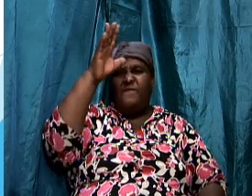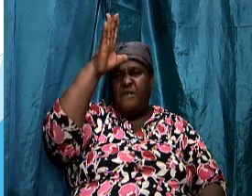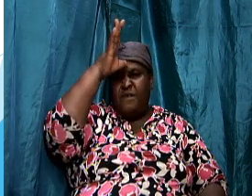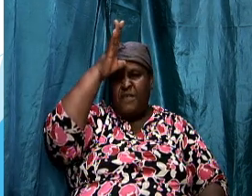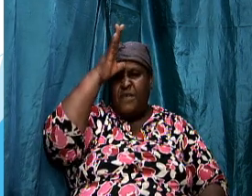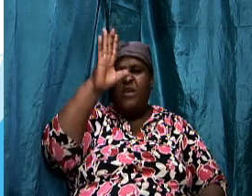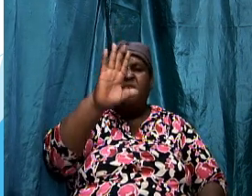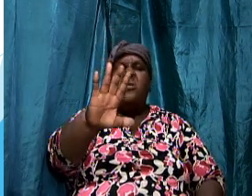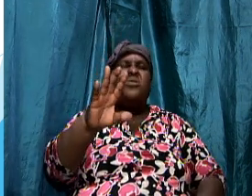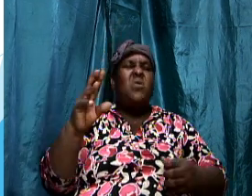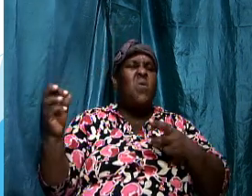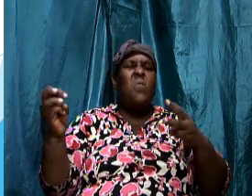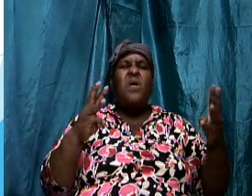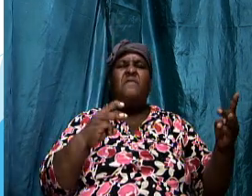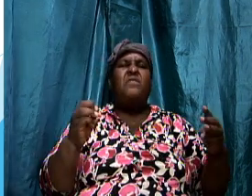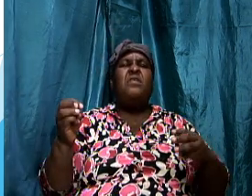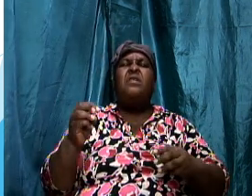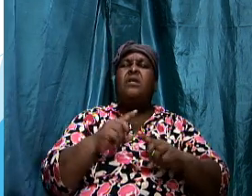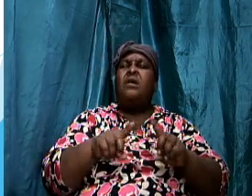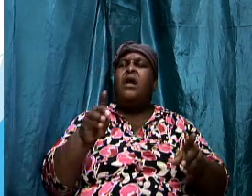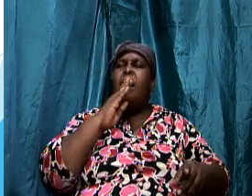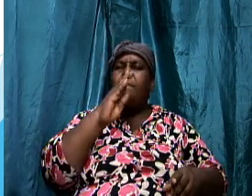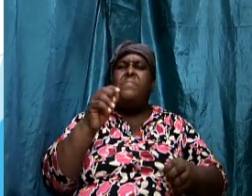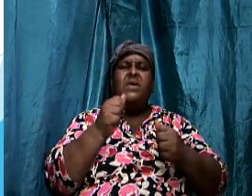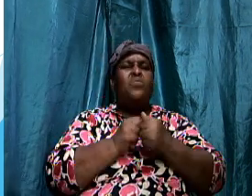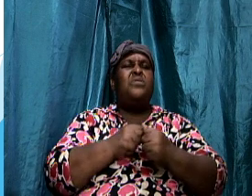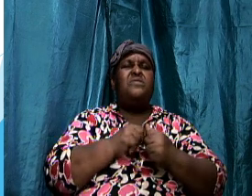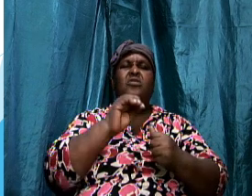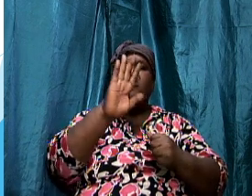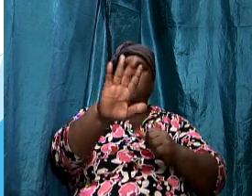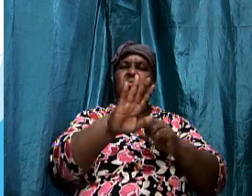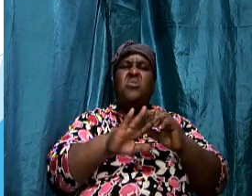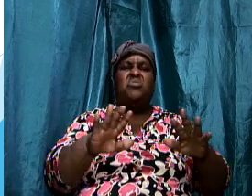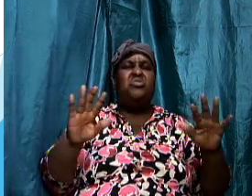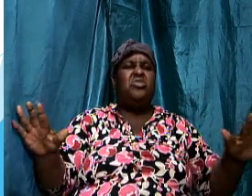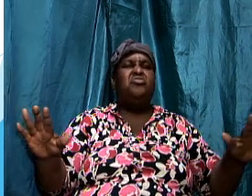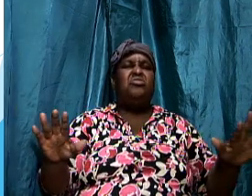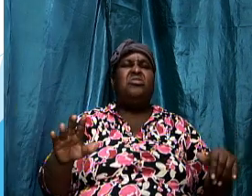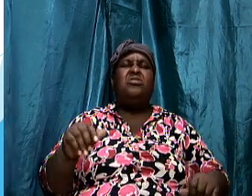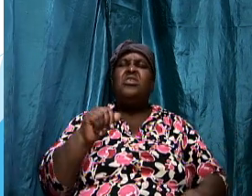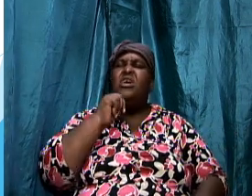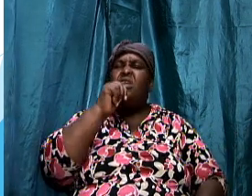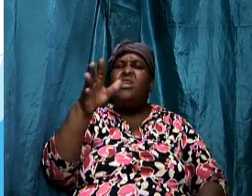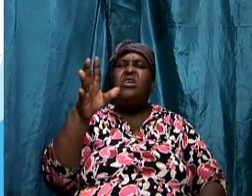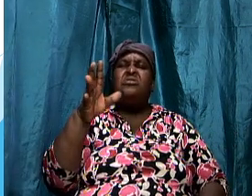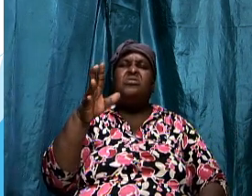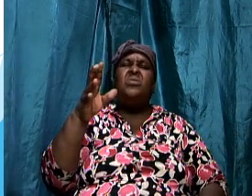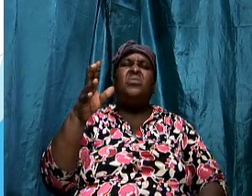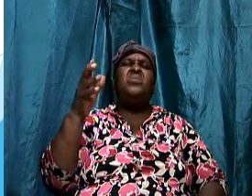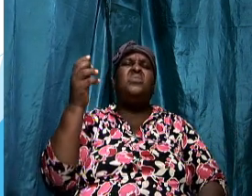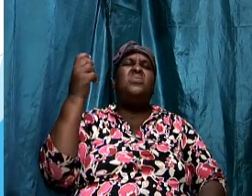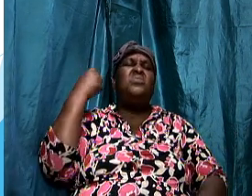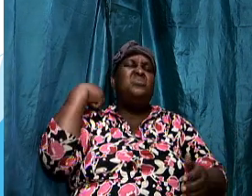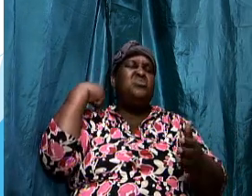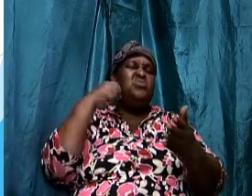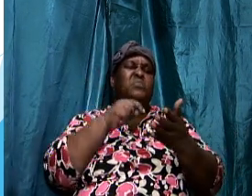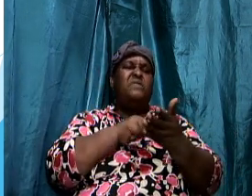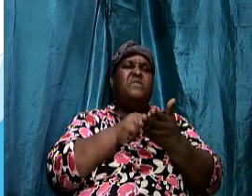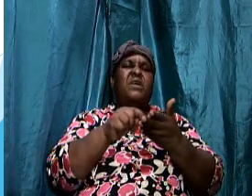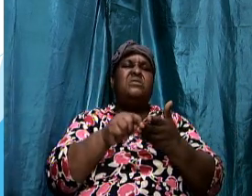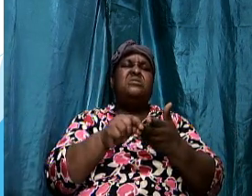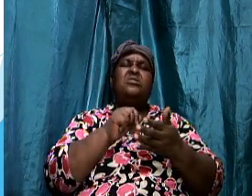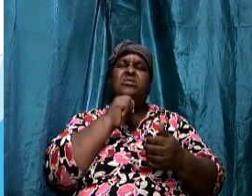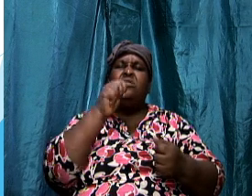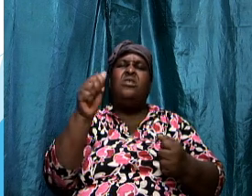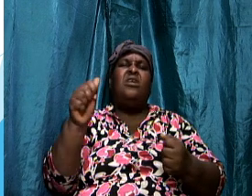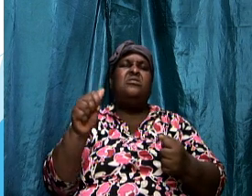warfare cannot be with your children it's not with your supervisor at the office it's not with your husband it's not with your wife